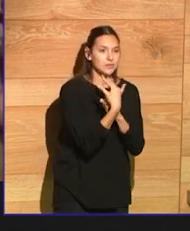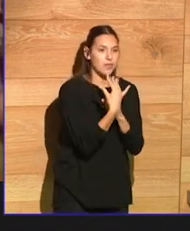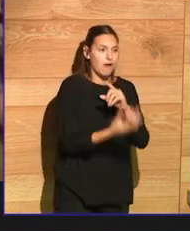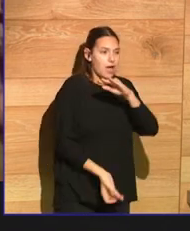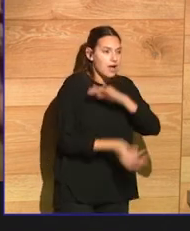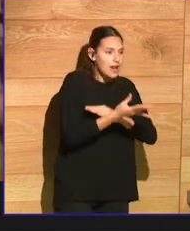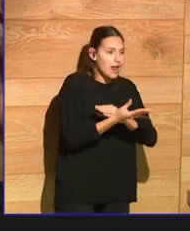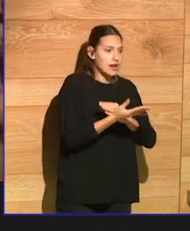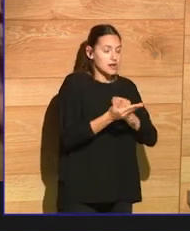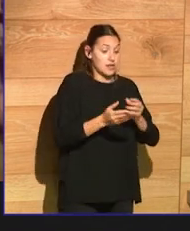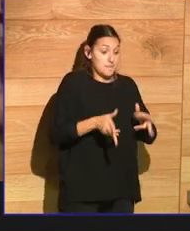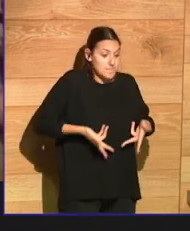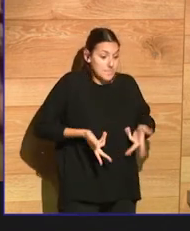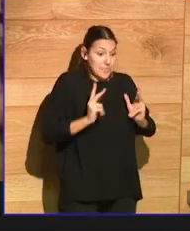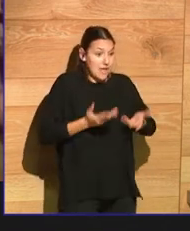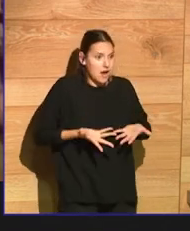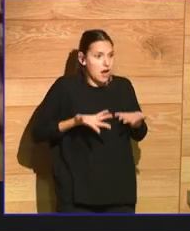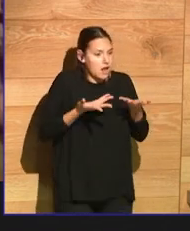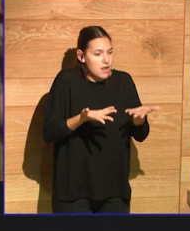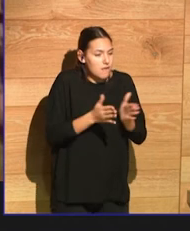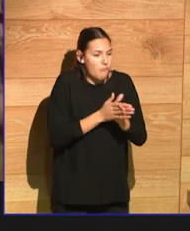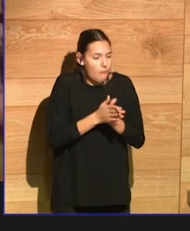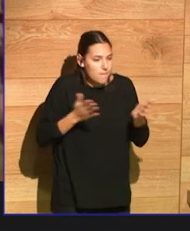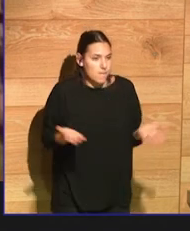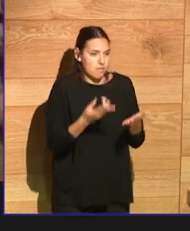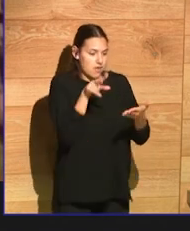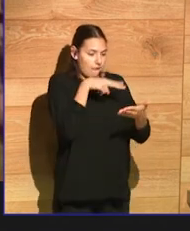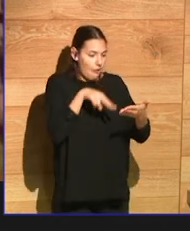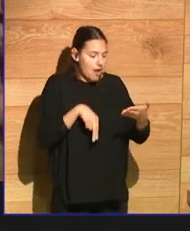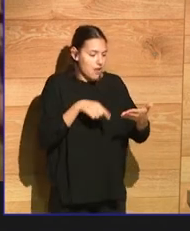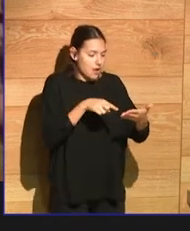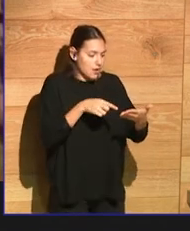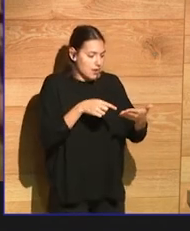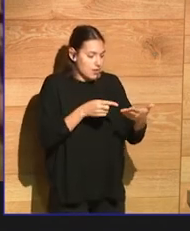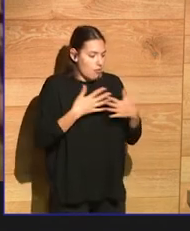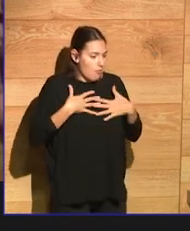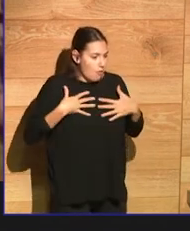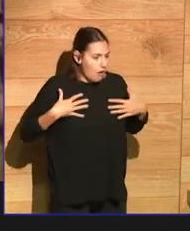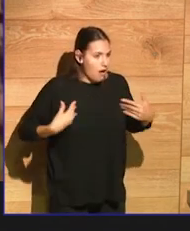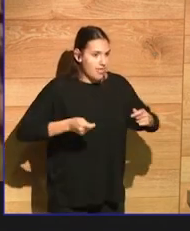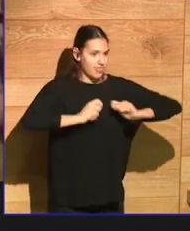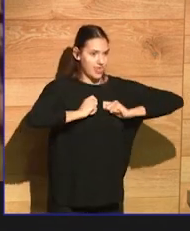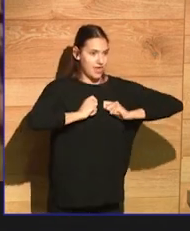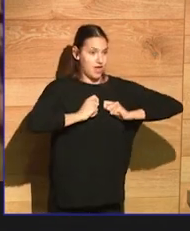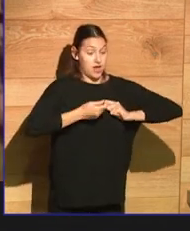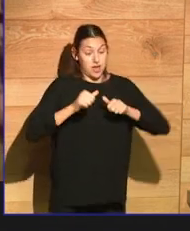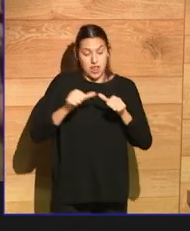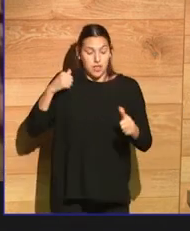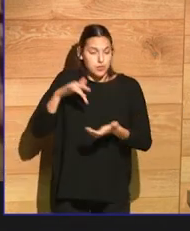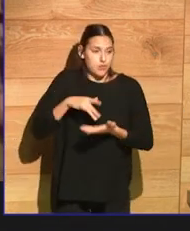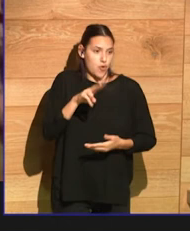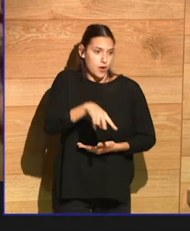place that you would like them to arrive at. And so in both minimalism and journalism,